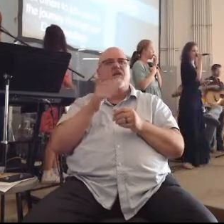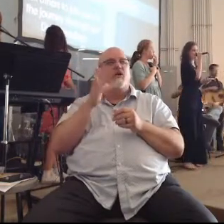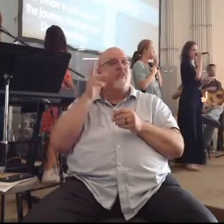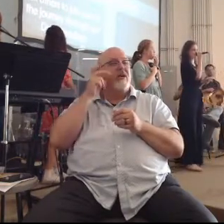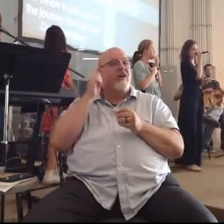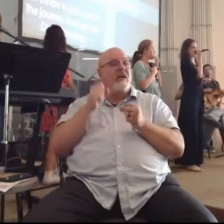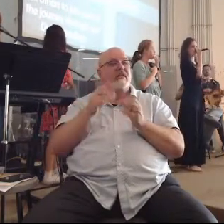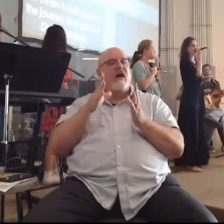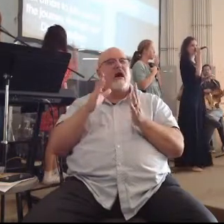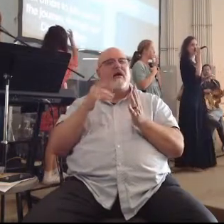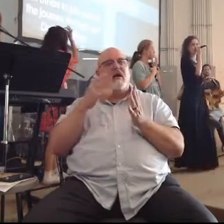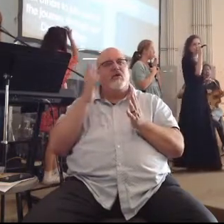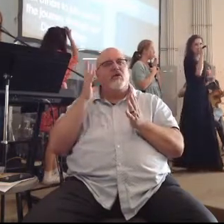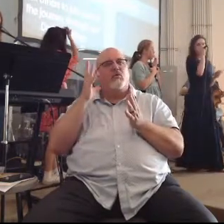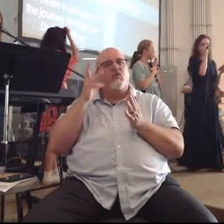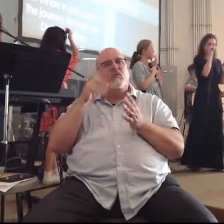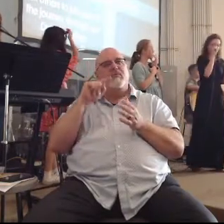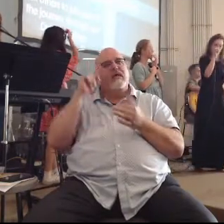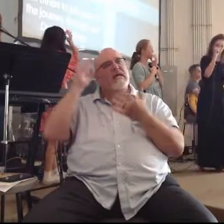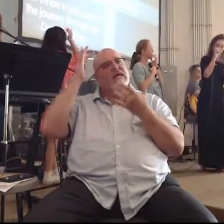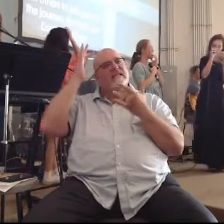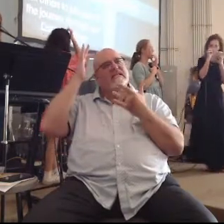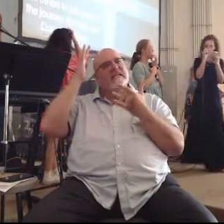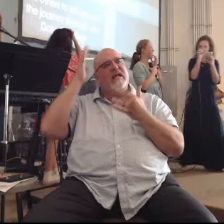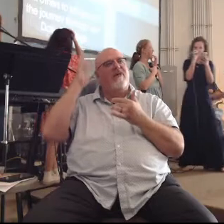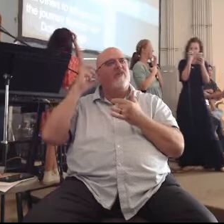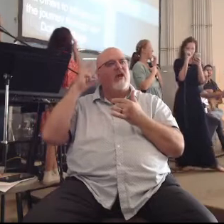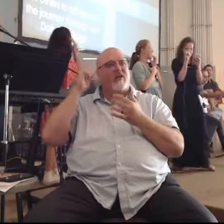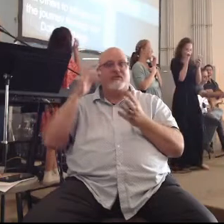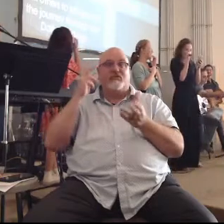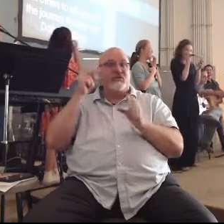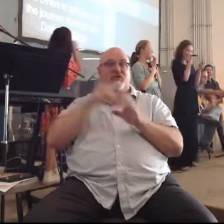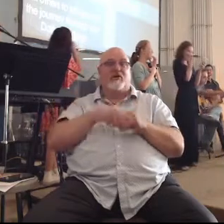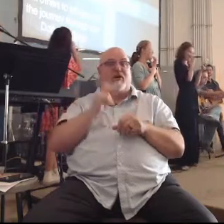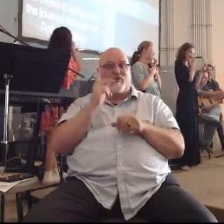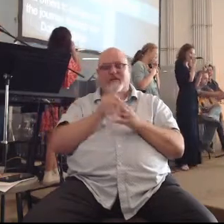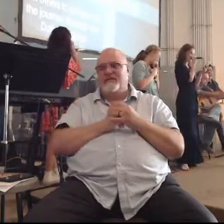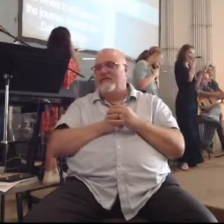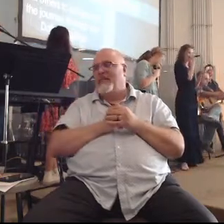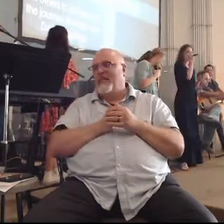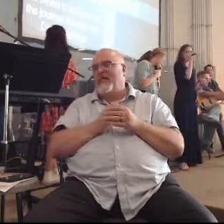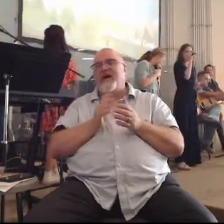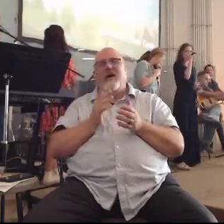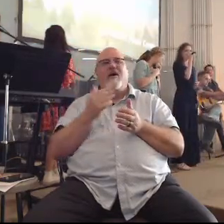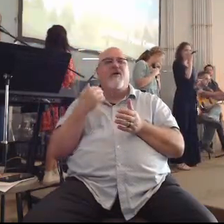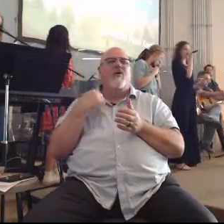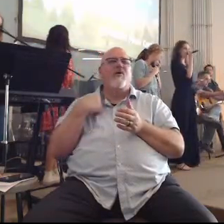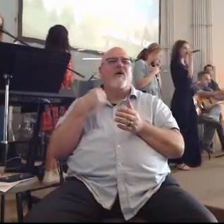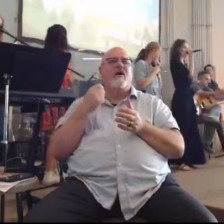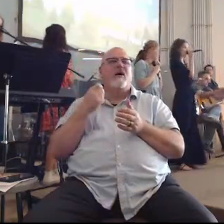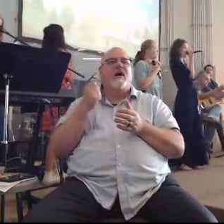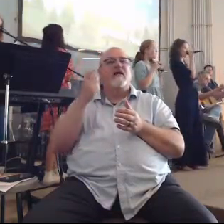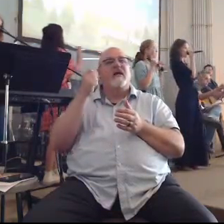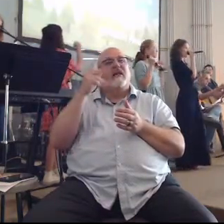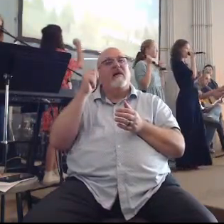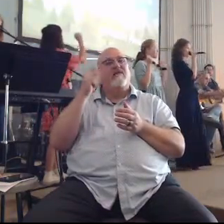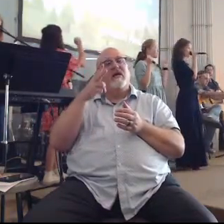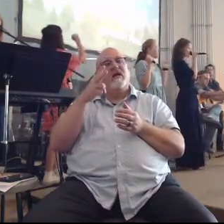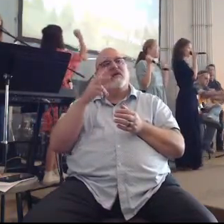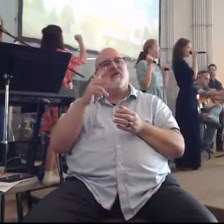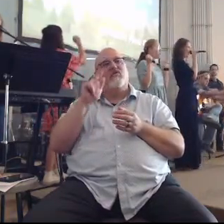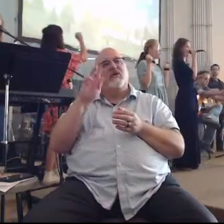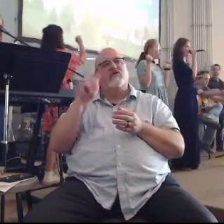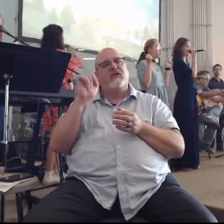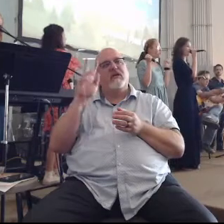it a lot. Eventually you'll get sick of hearing it. So how about just hop in one when they start. So we have our 11th annual all church retreat.